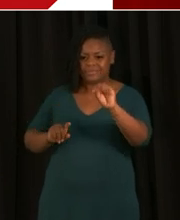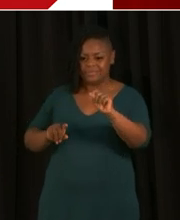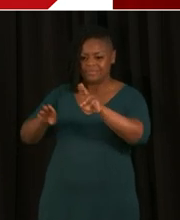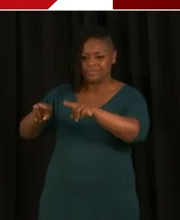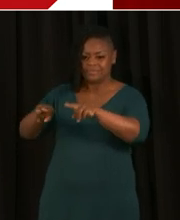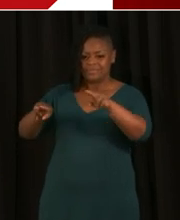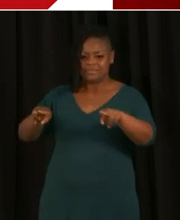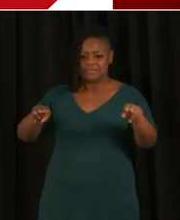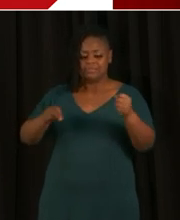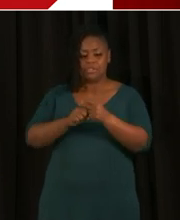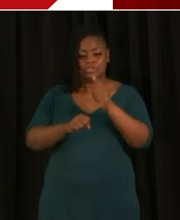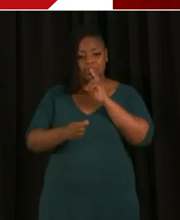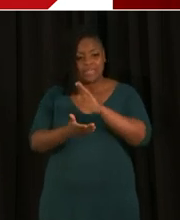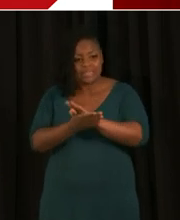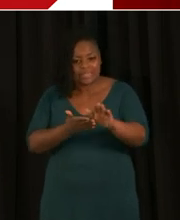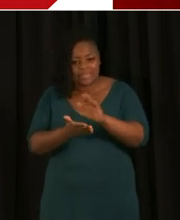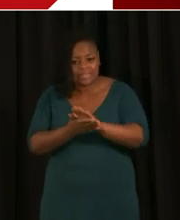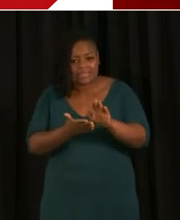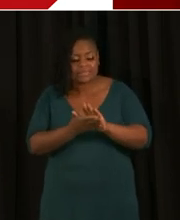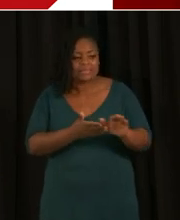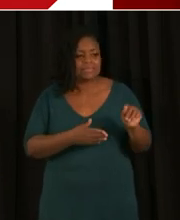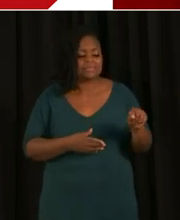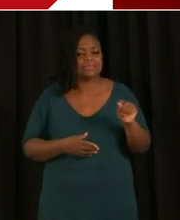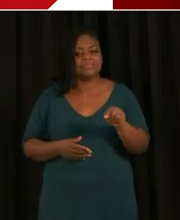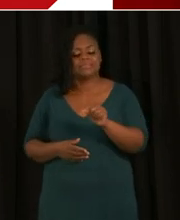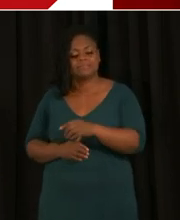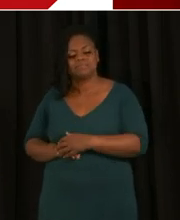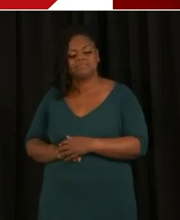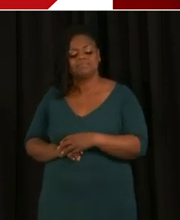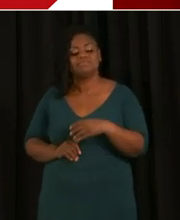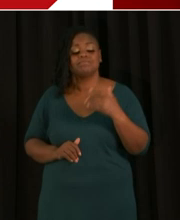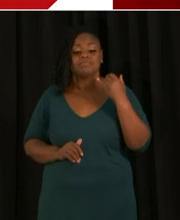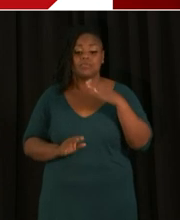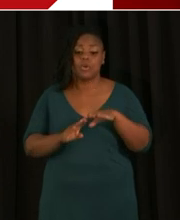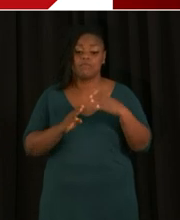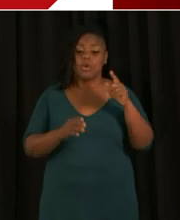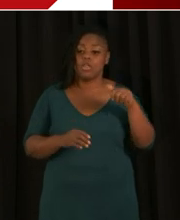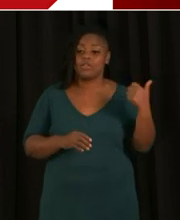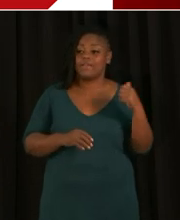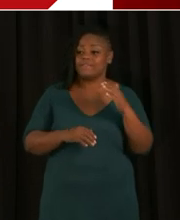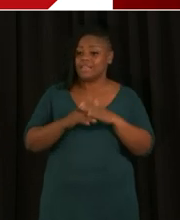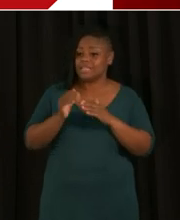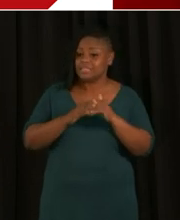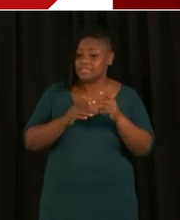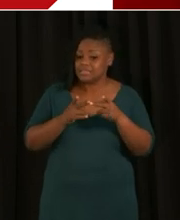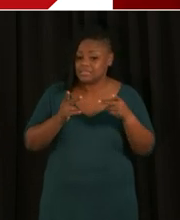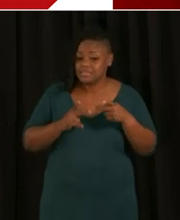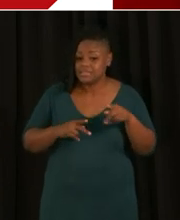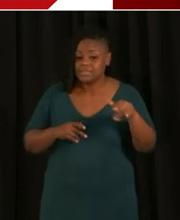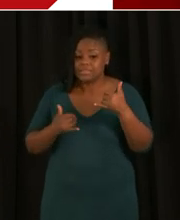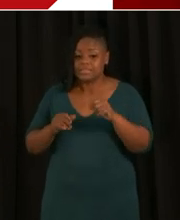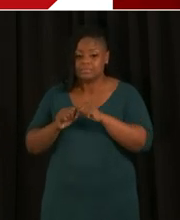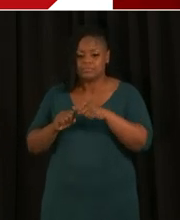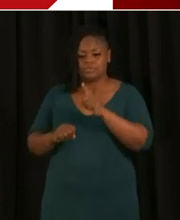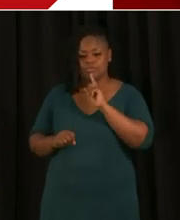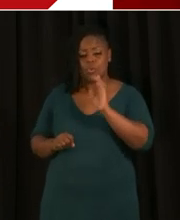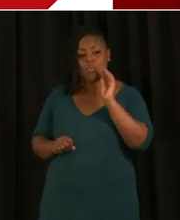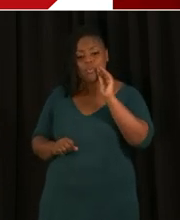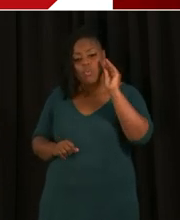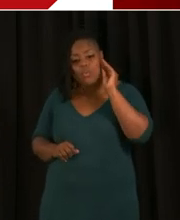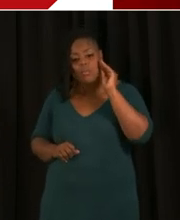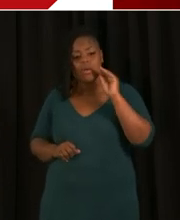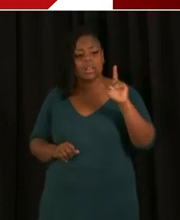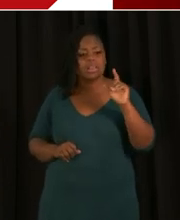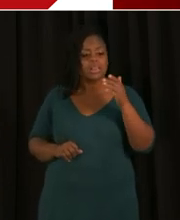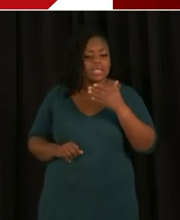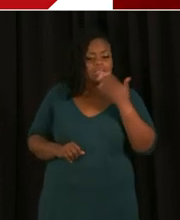also opened other facilities this season to allow our homeless services centers,